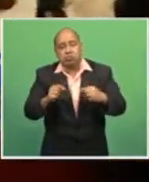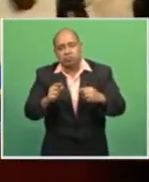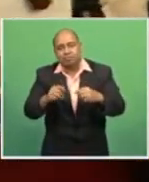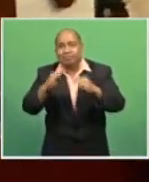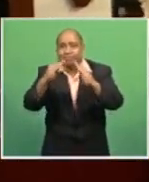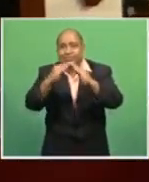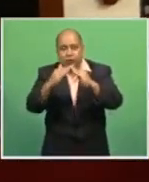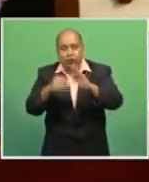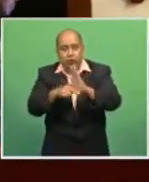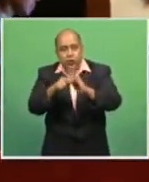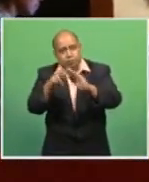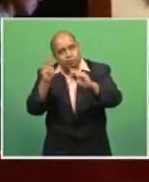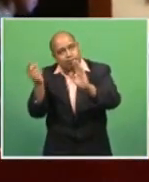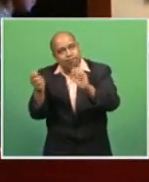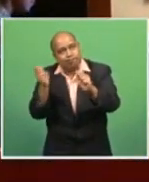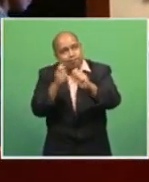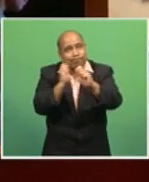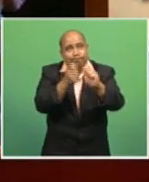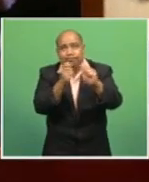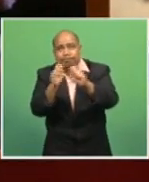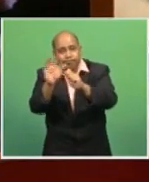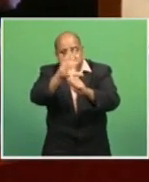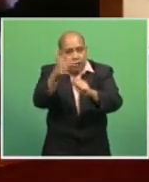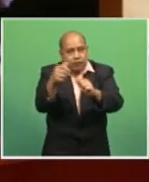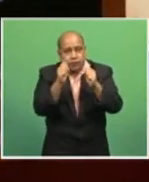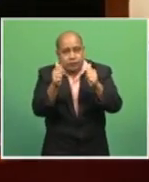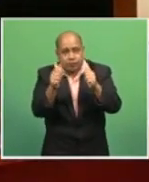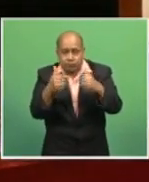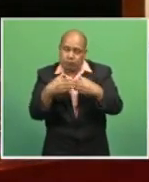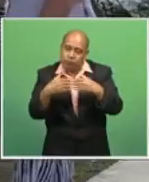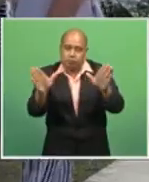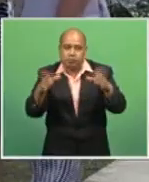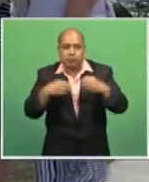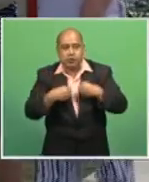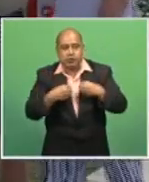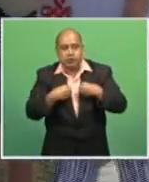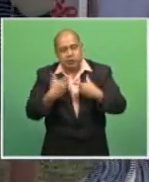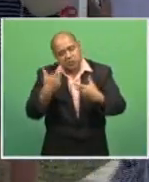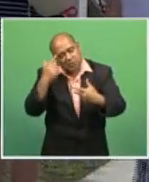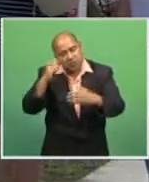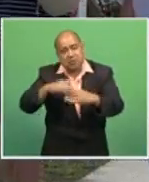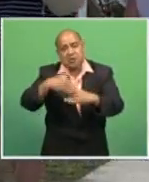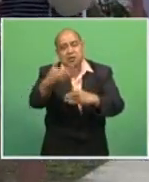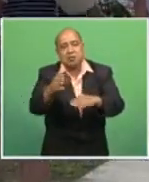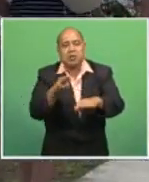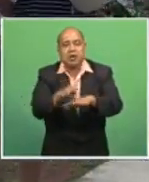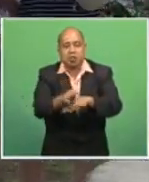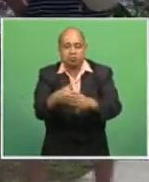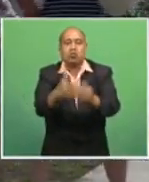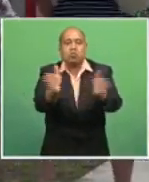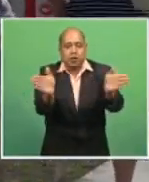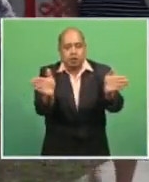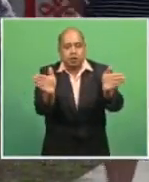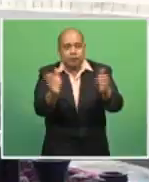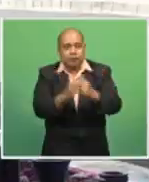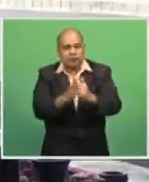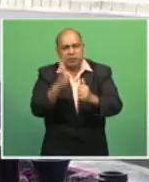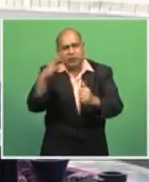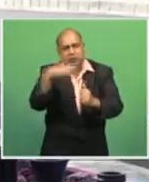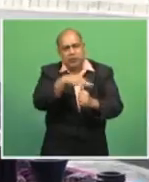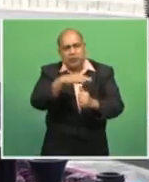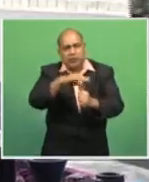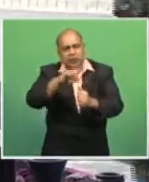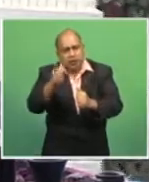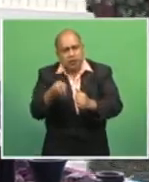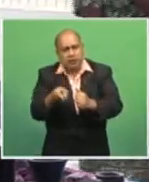our resort and open for business in a month's time. That's what we... Around 900,000 tourists came to Fiji last